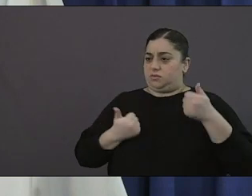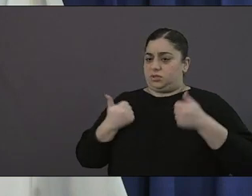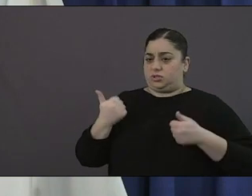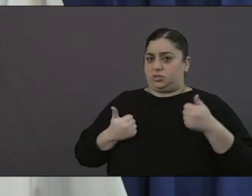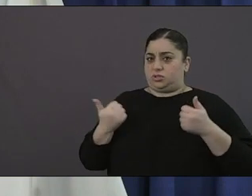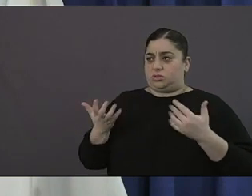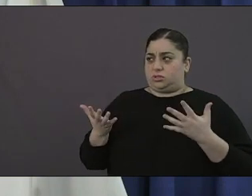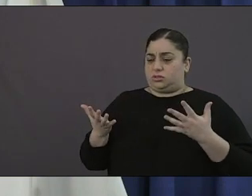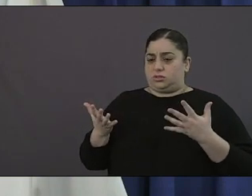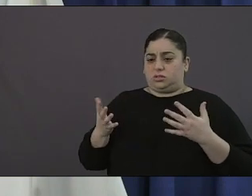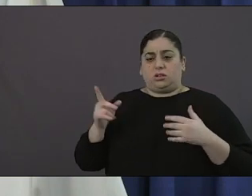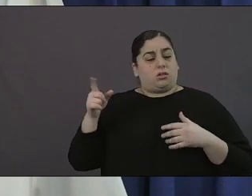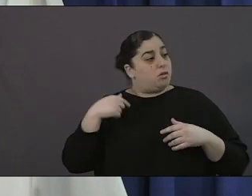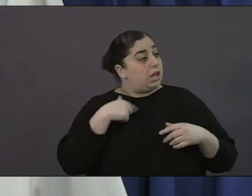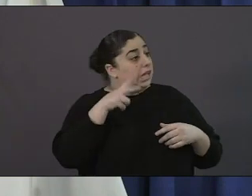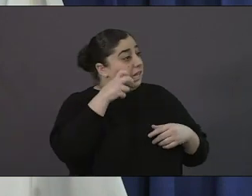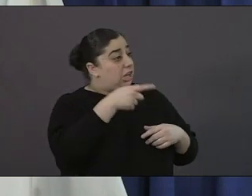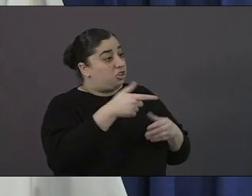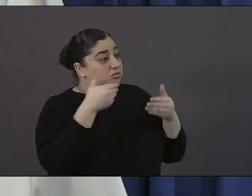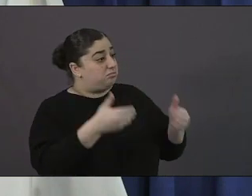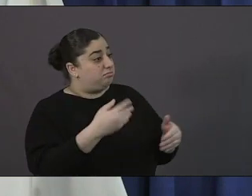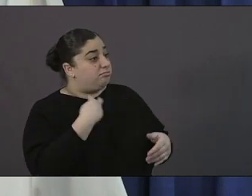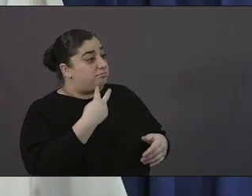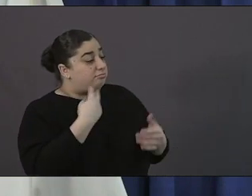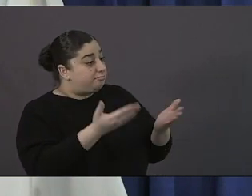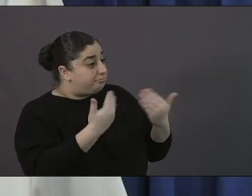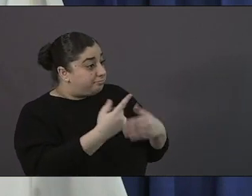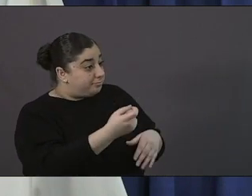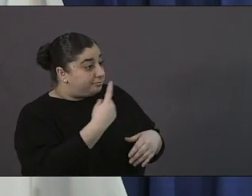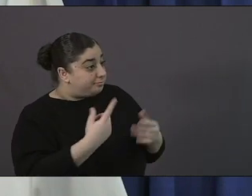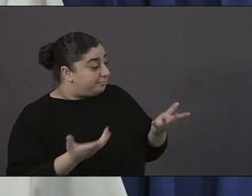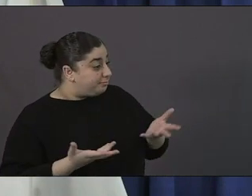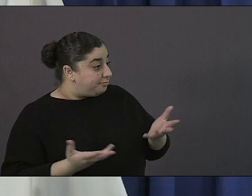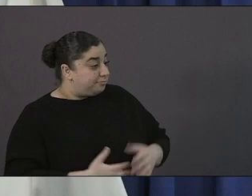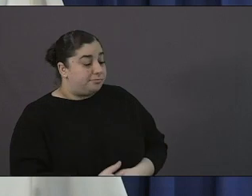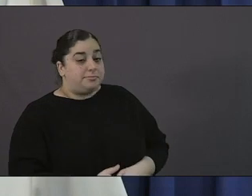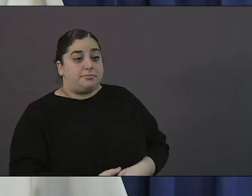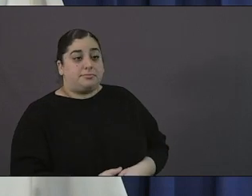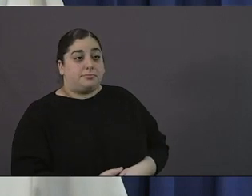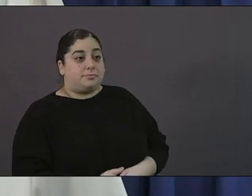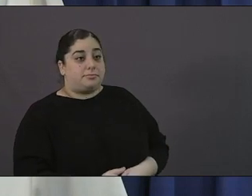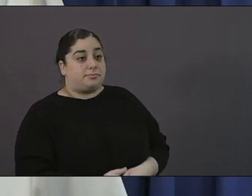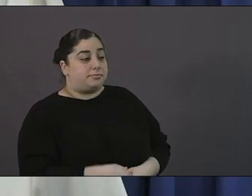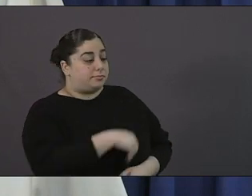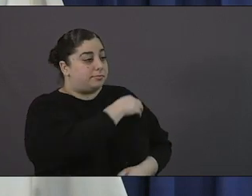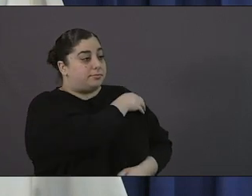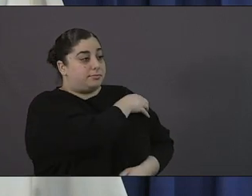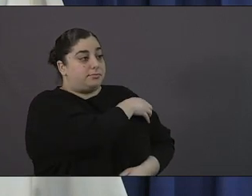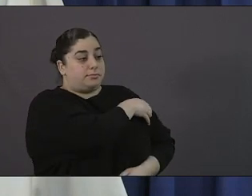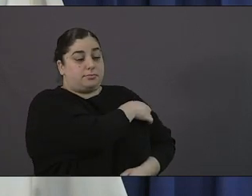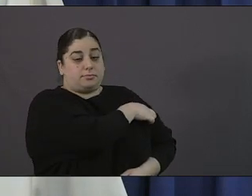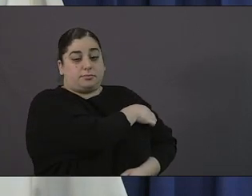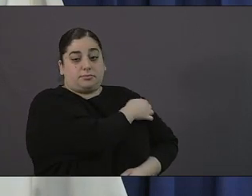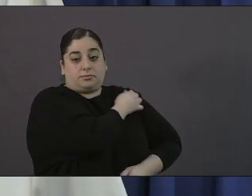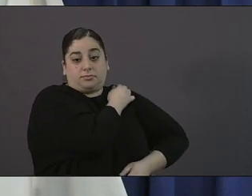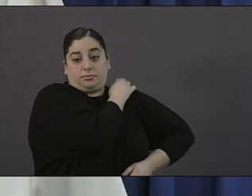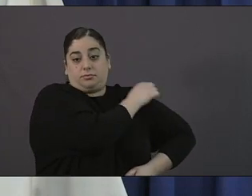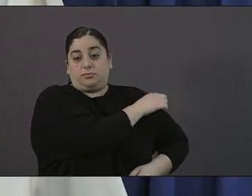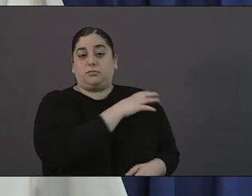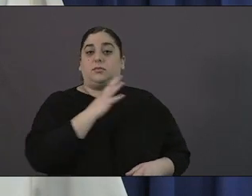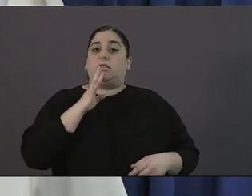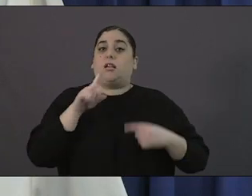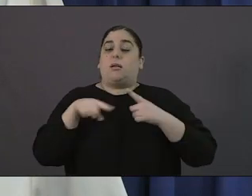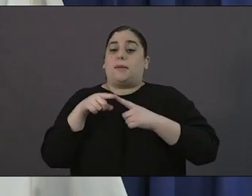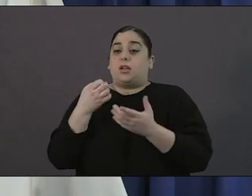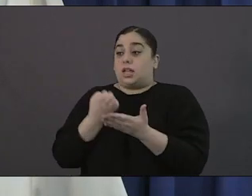okay so uh just want to respond to you regarding kind of economic impact what is your outlook mayor on other big